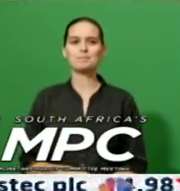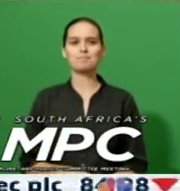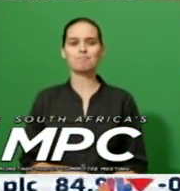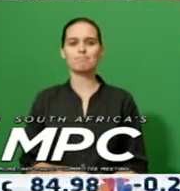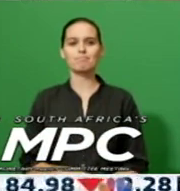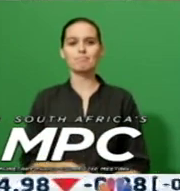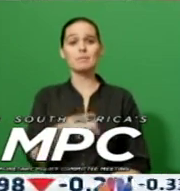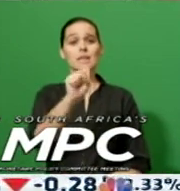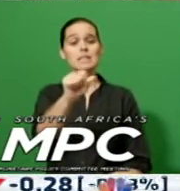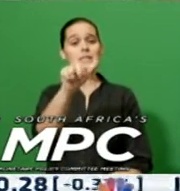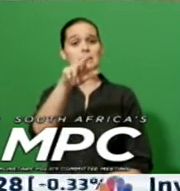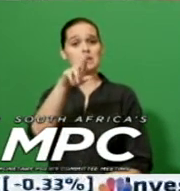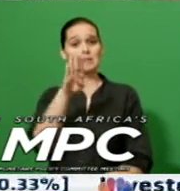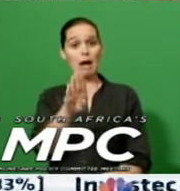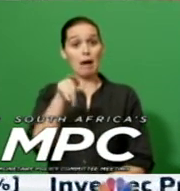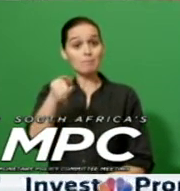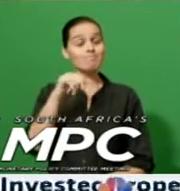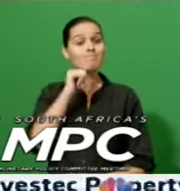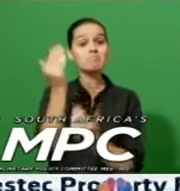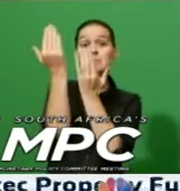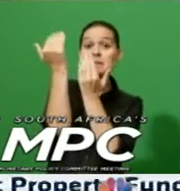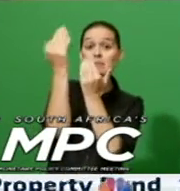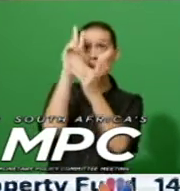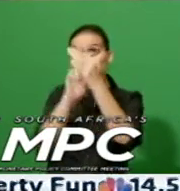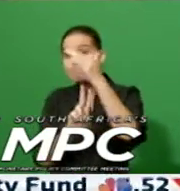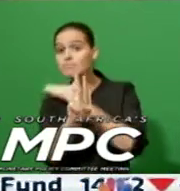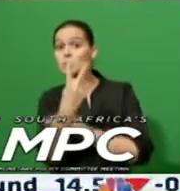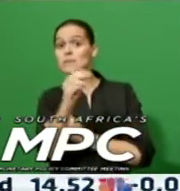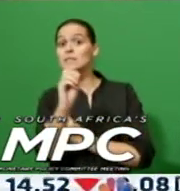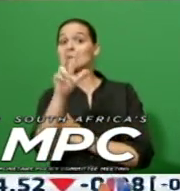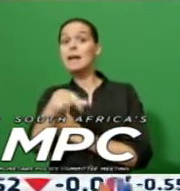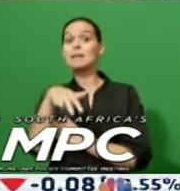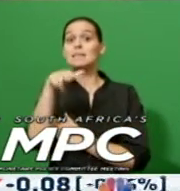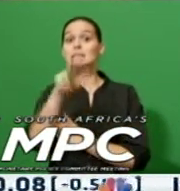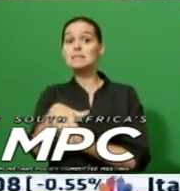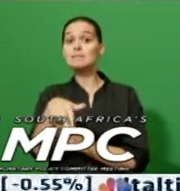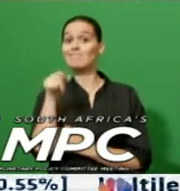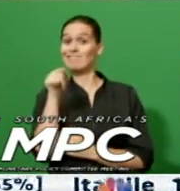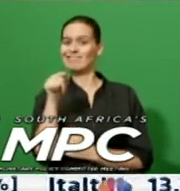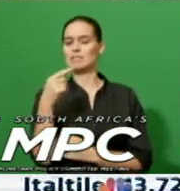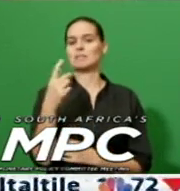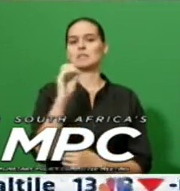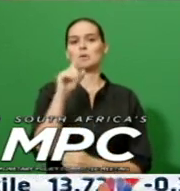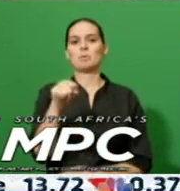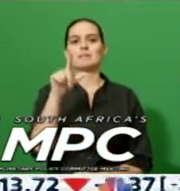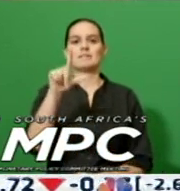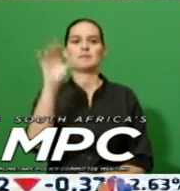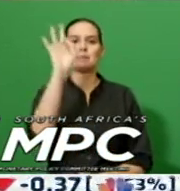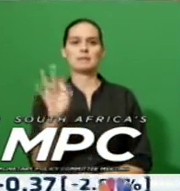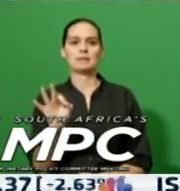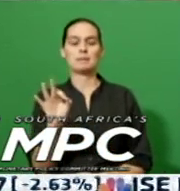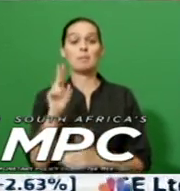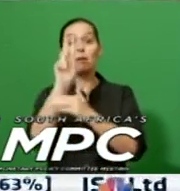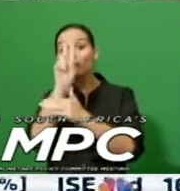The sub now expects growth in 2018 to have averaged 0.7%. The growth